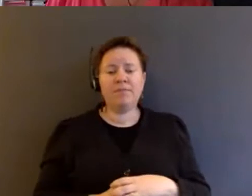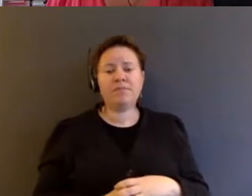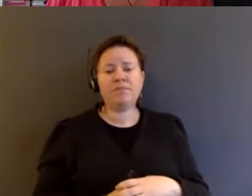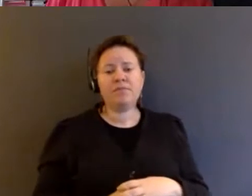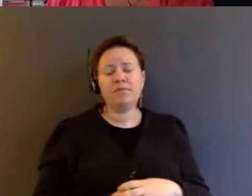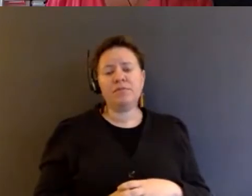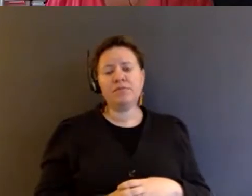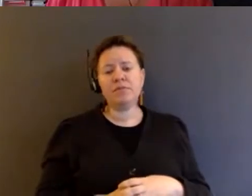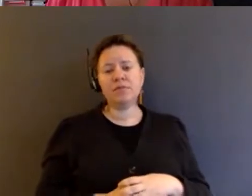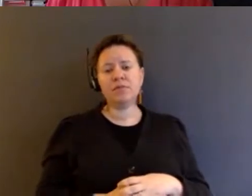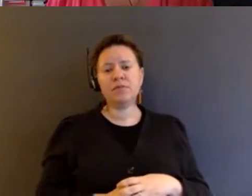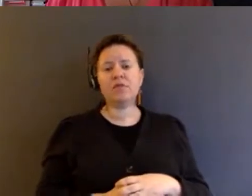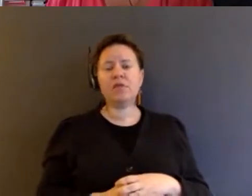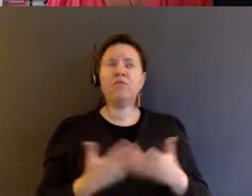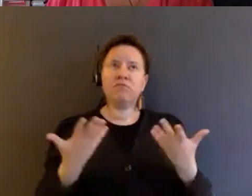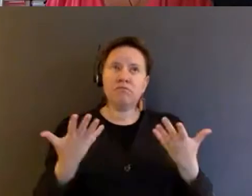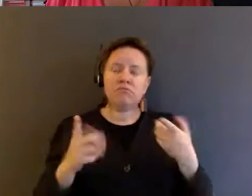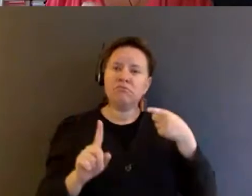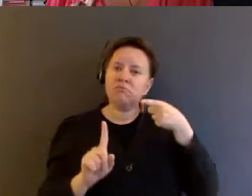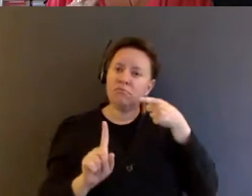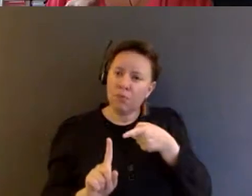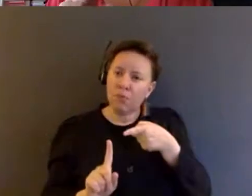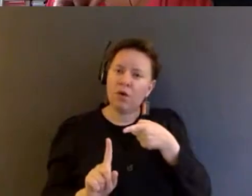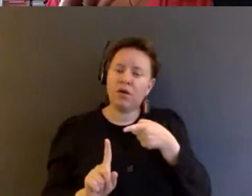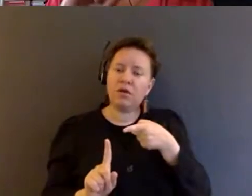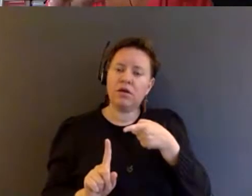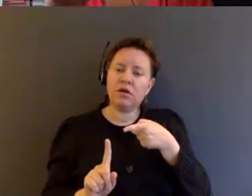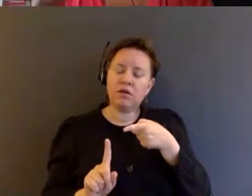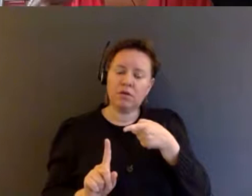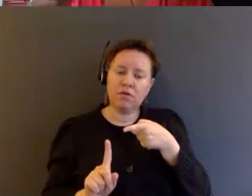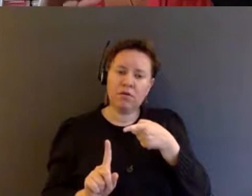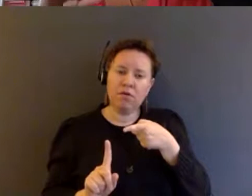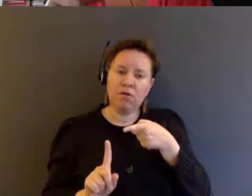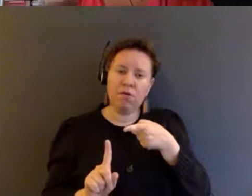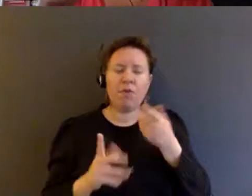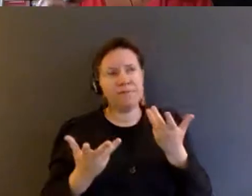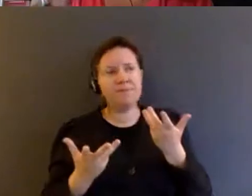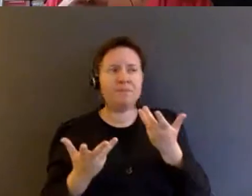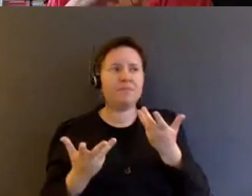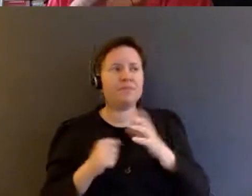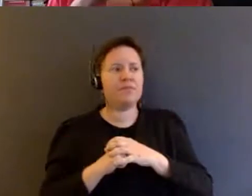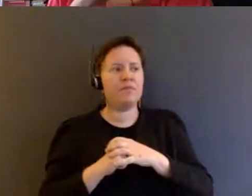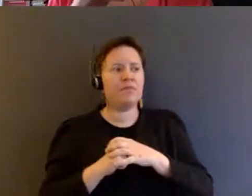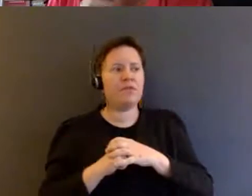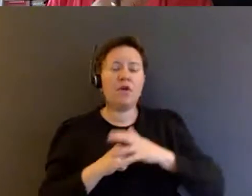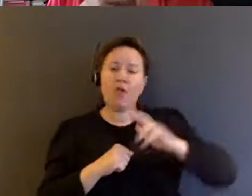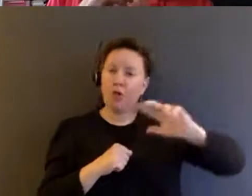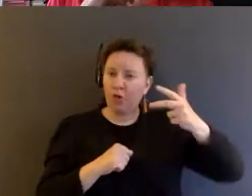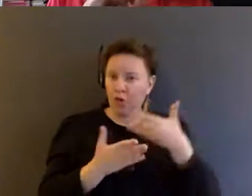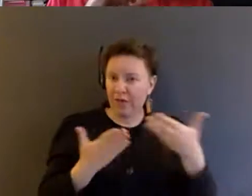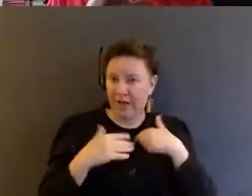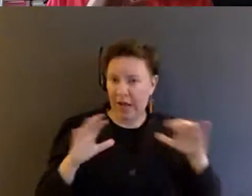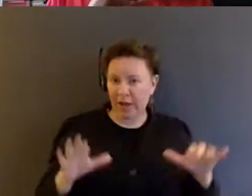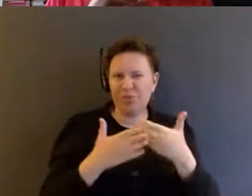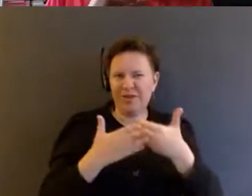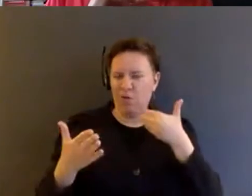And the bottom line, I'm sorry, the third thing that I do before I get to the bottom